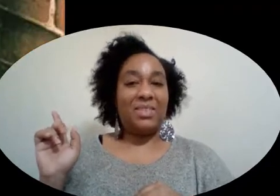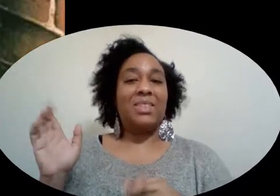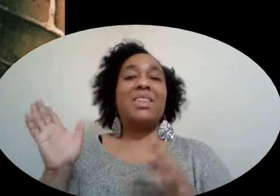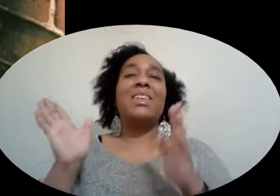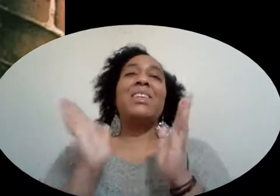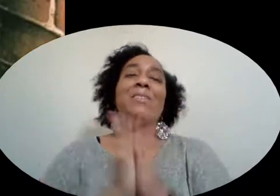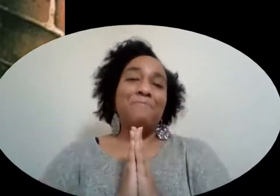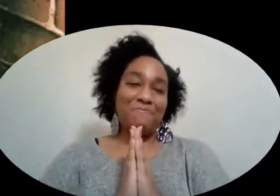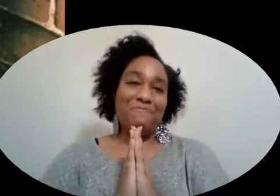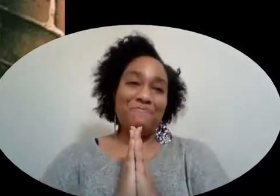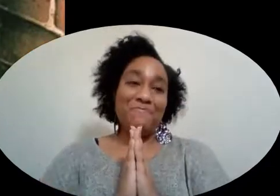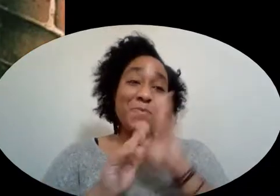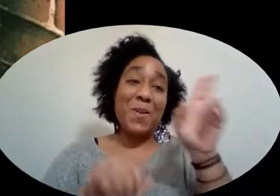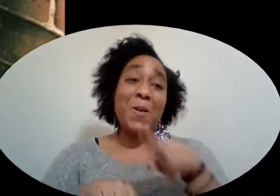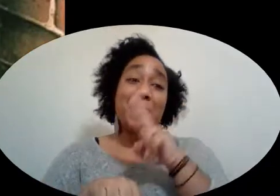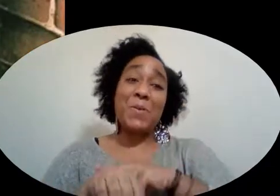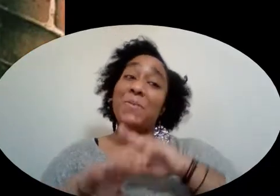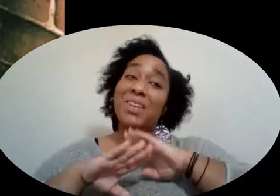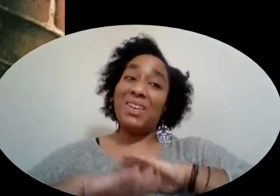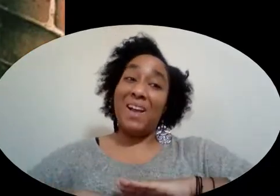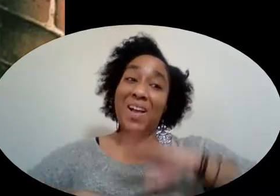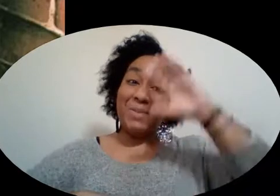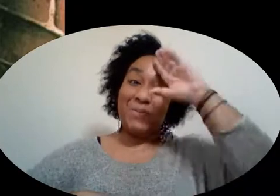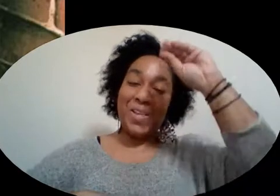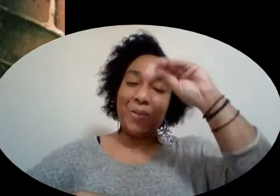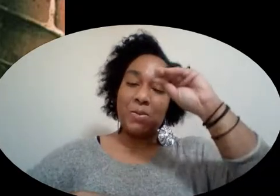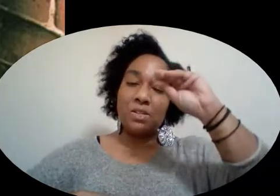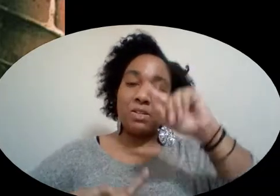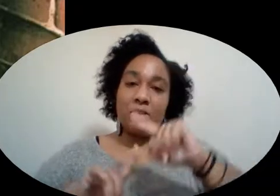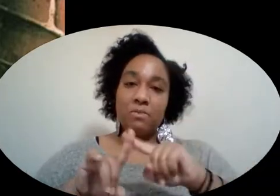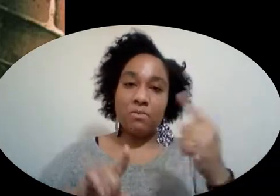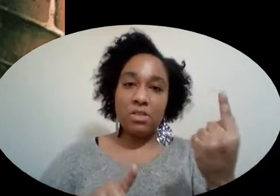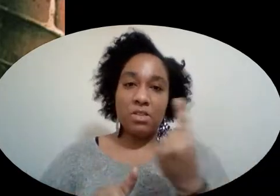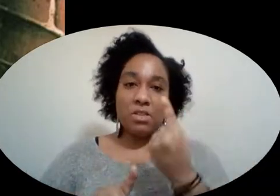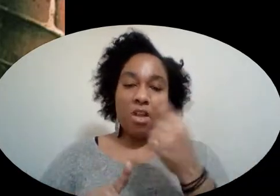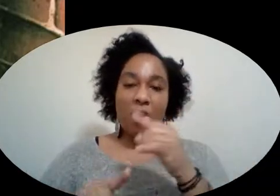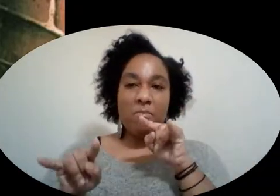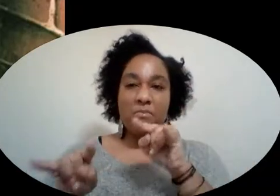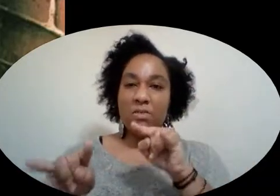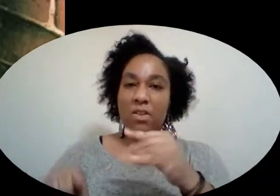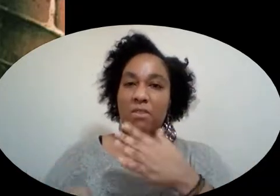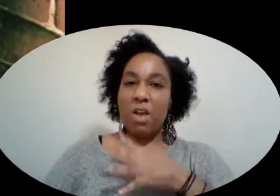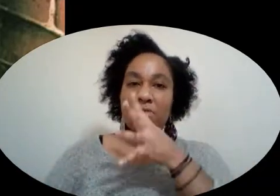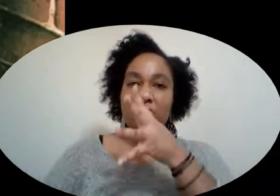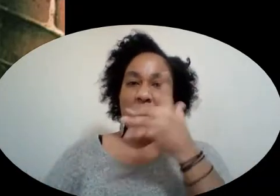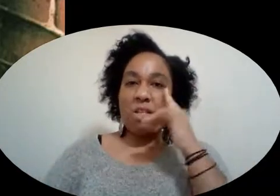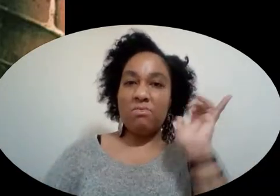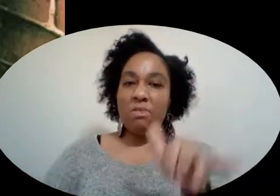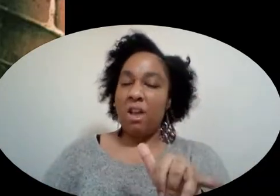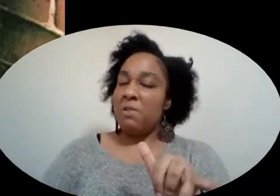Now, I'm usually a pretty calm fellow But when somebody talks about my granny like that